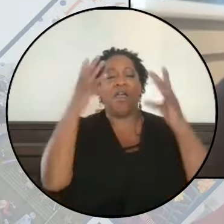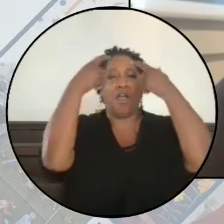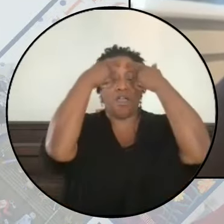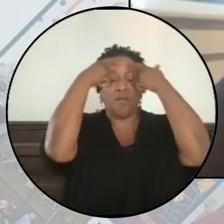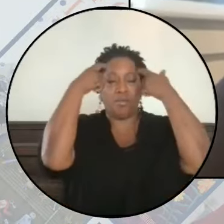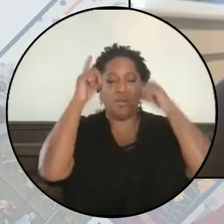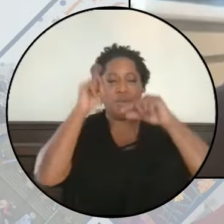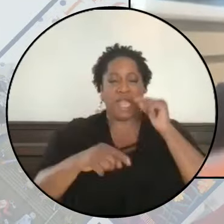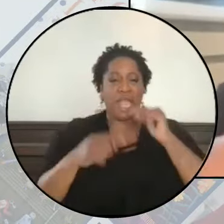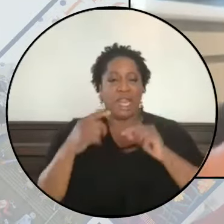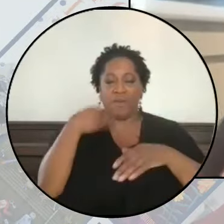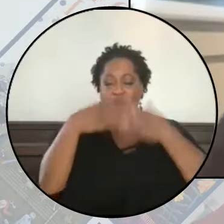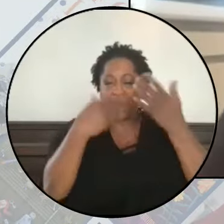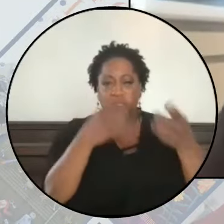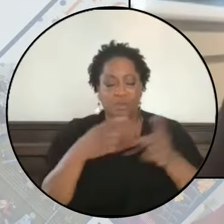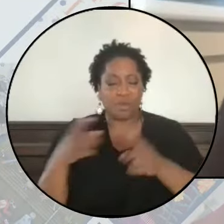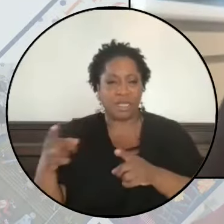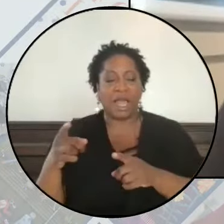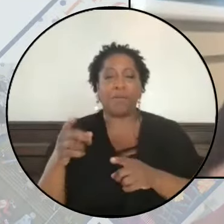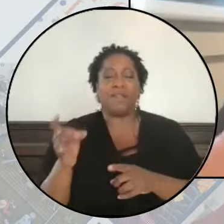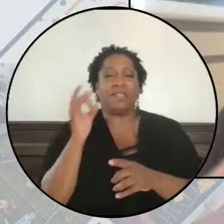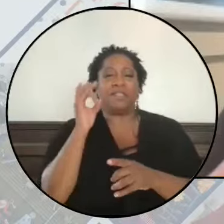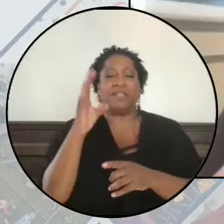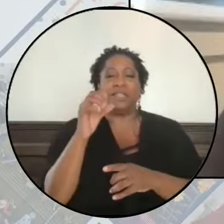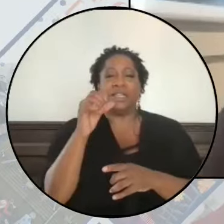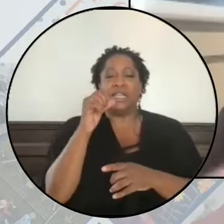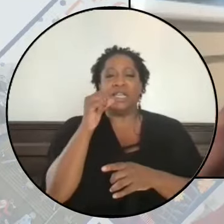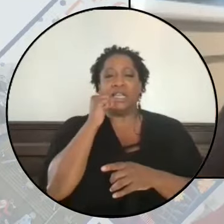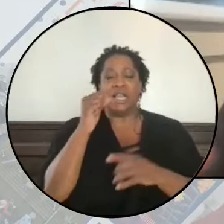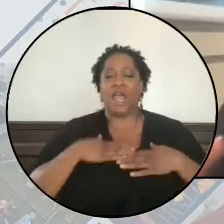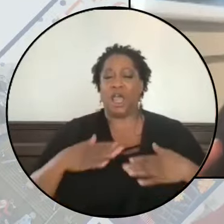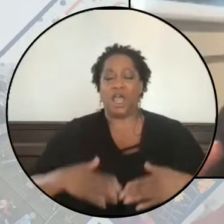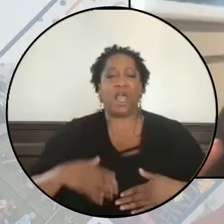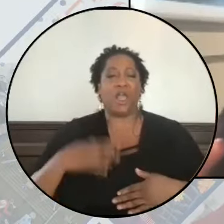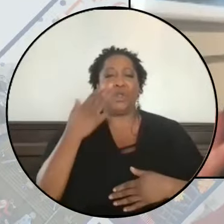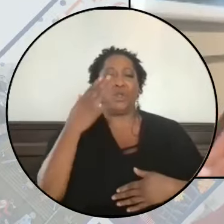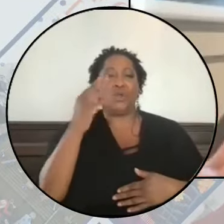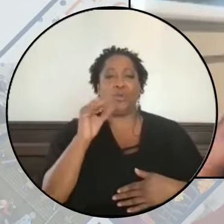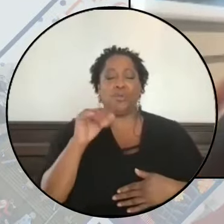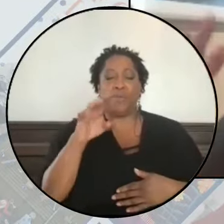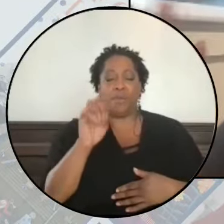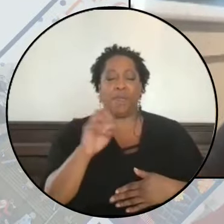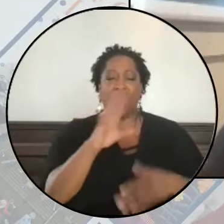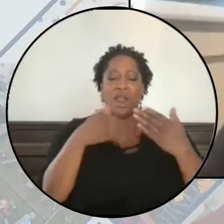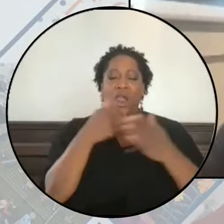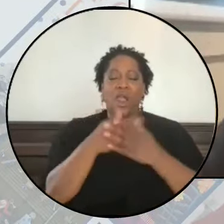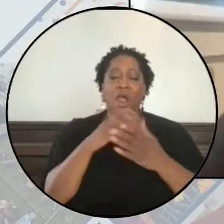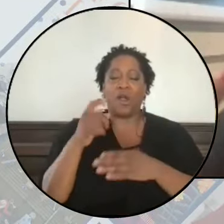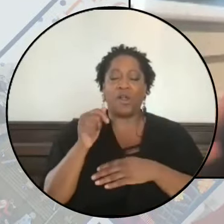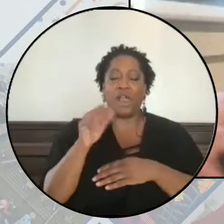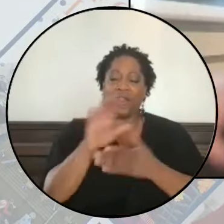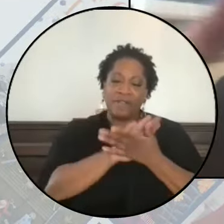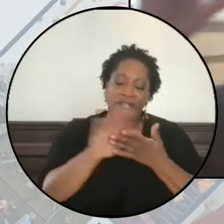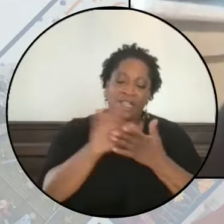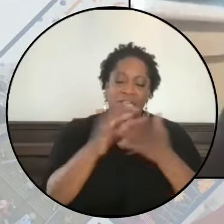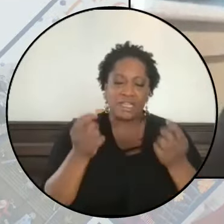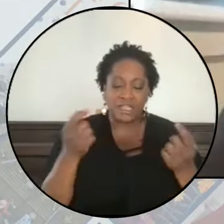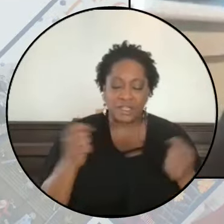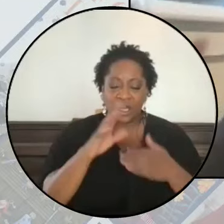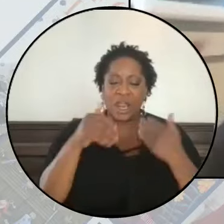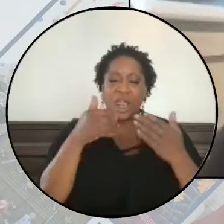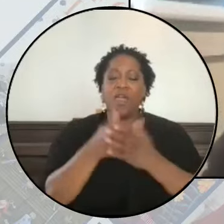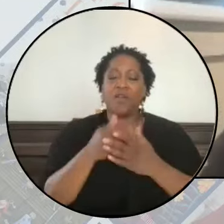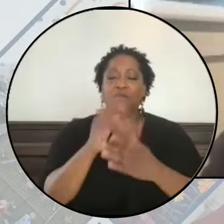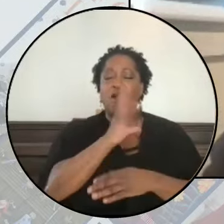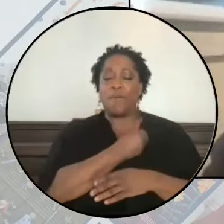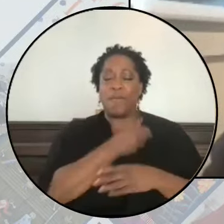difficult to even process. And the Israeli government is pursuing all-out ethnic cleansing and genocide against Palestinians in the West